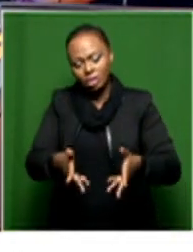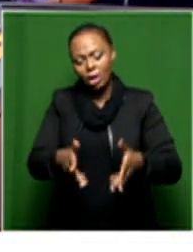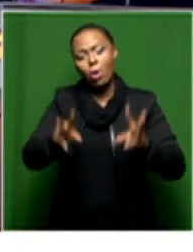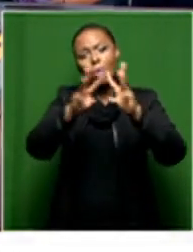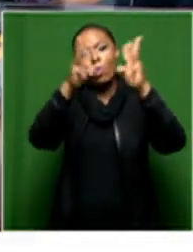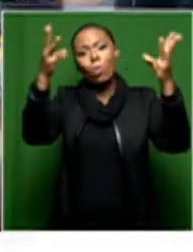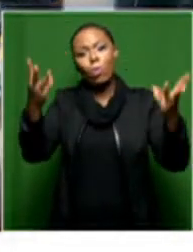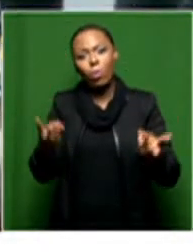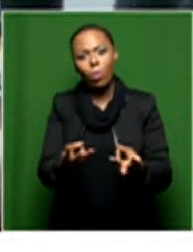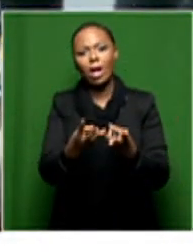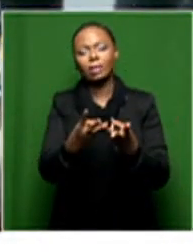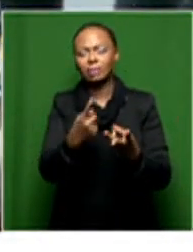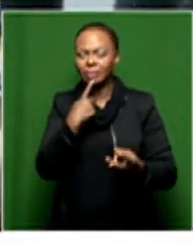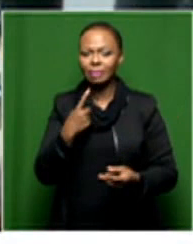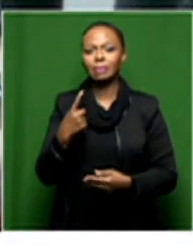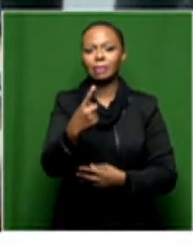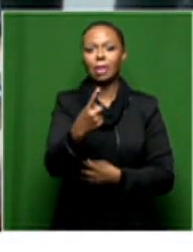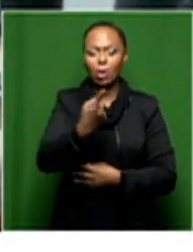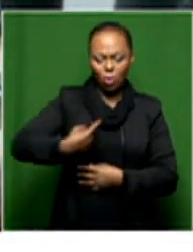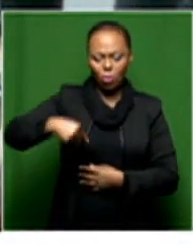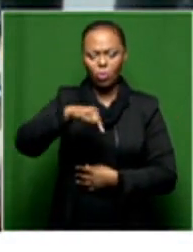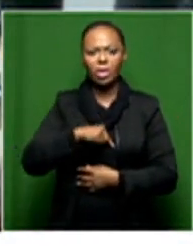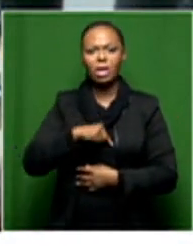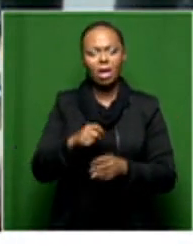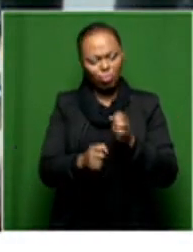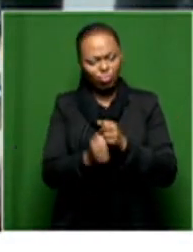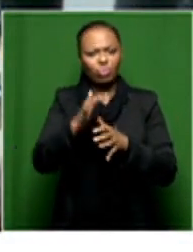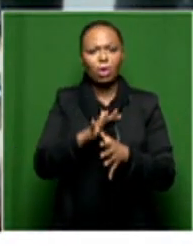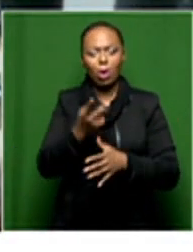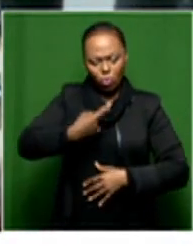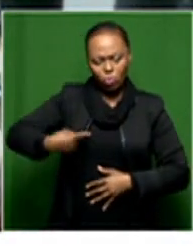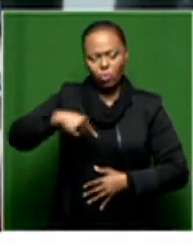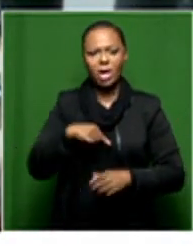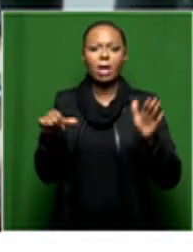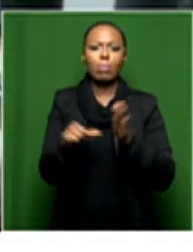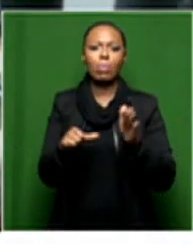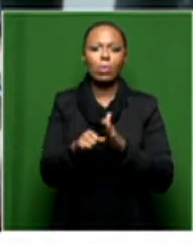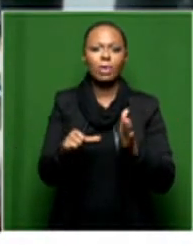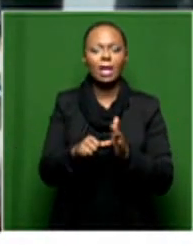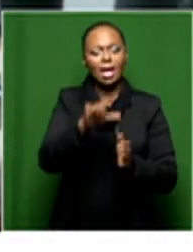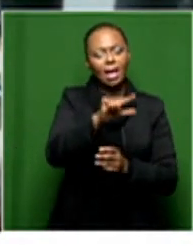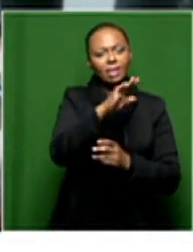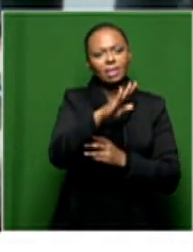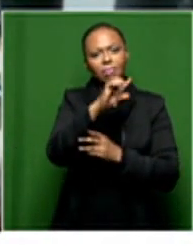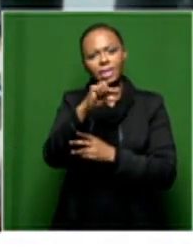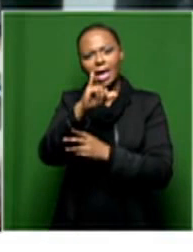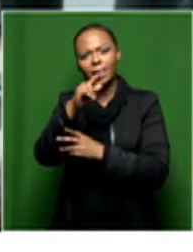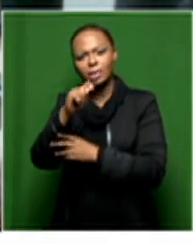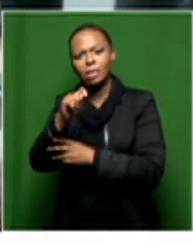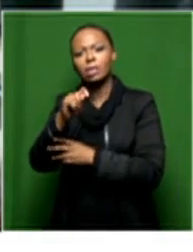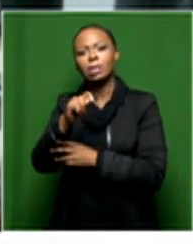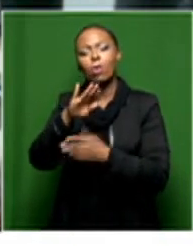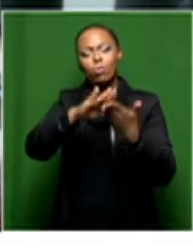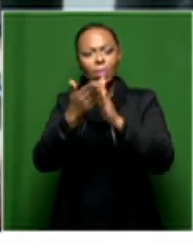to know that we are of importance, that women are of importance, the LGBTI community is of importance,